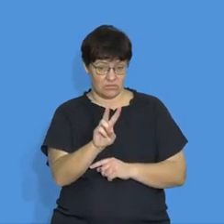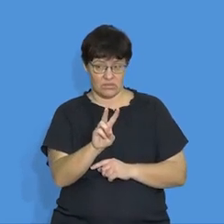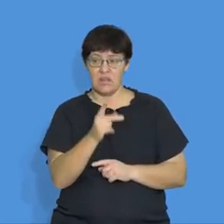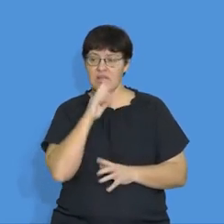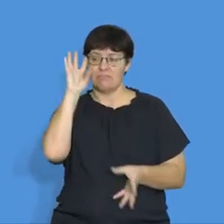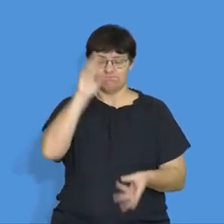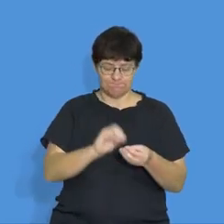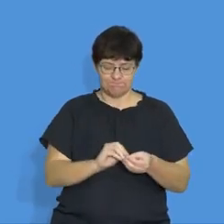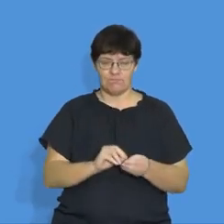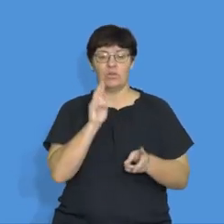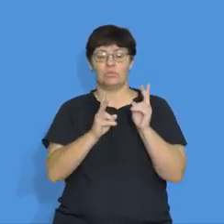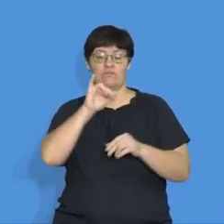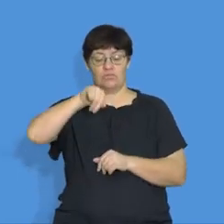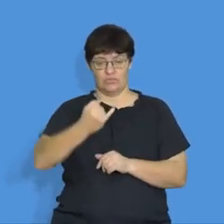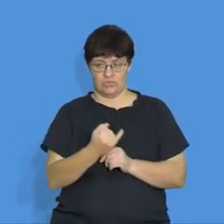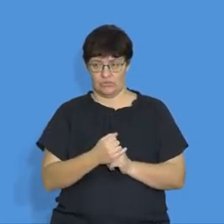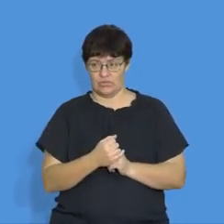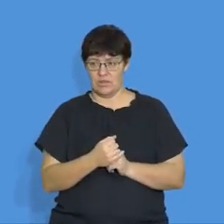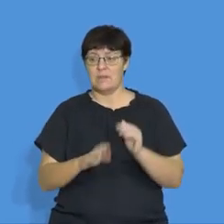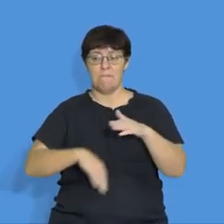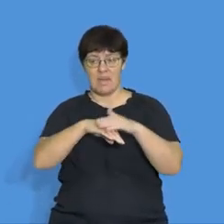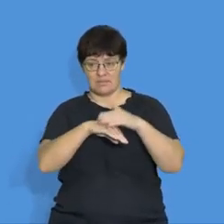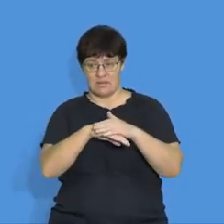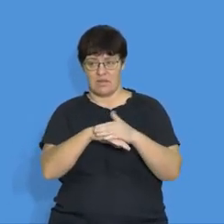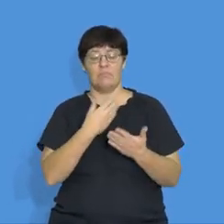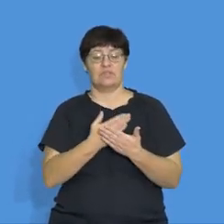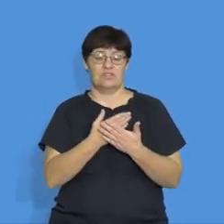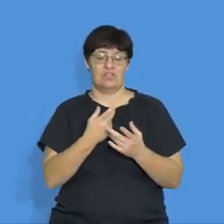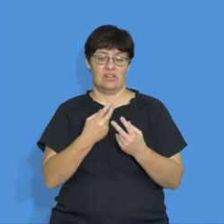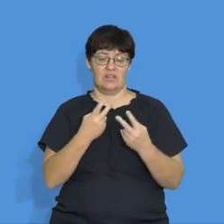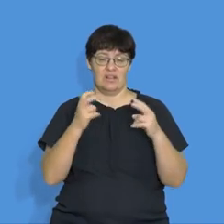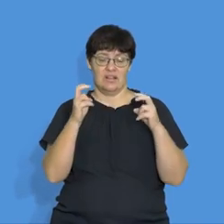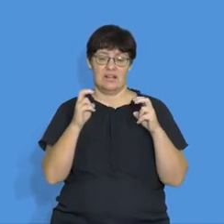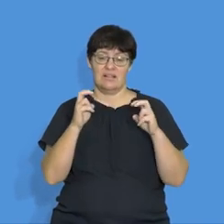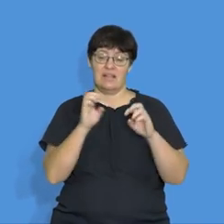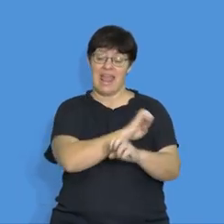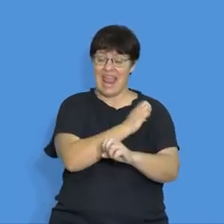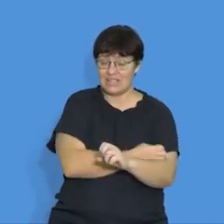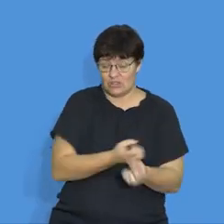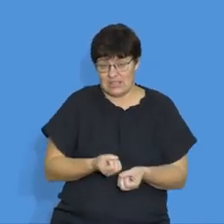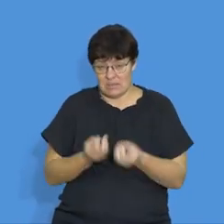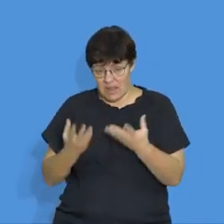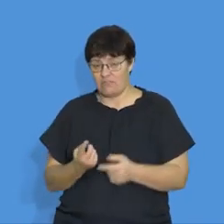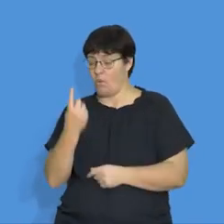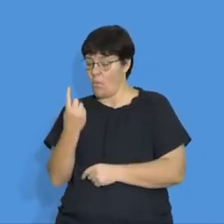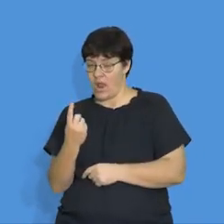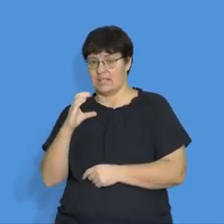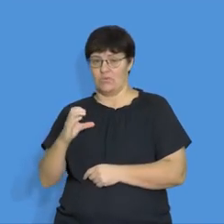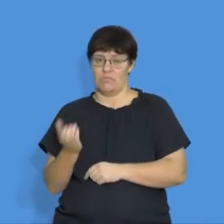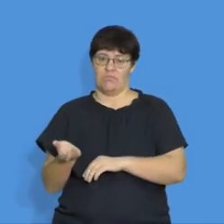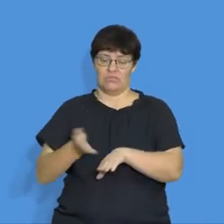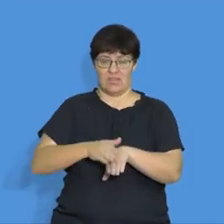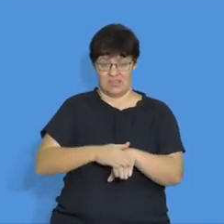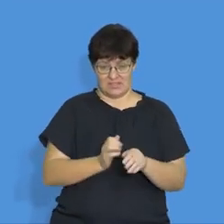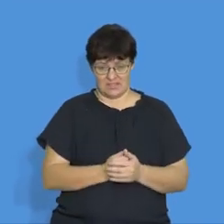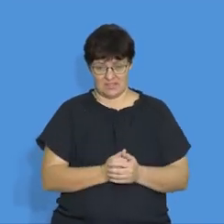of 12 joules, which is a maximum potential energy supplied by the battery per coulomb of charge. Right. So, that's